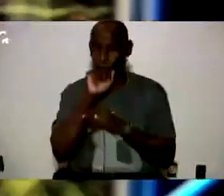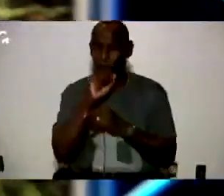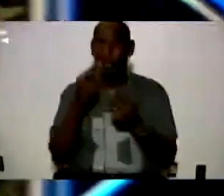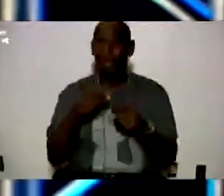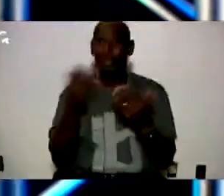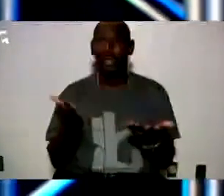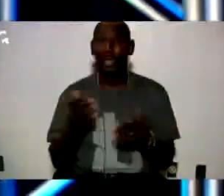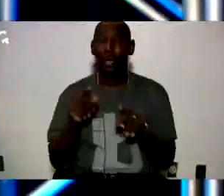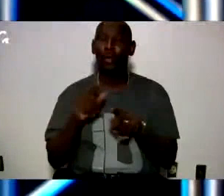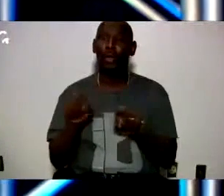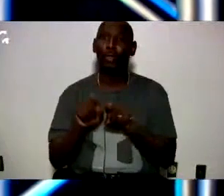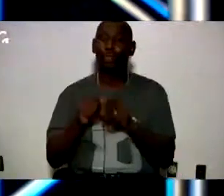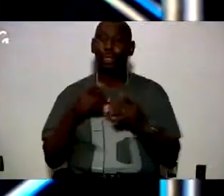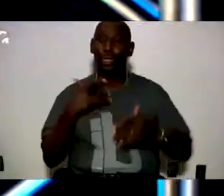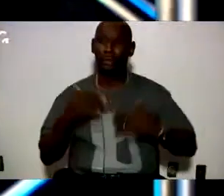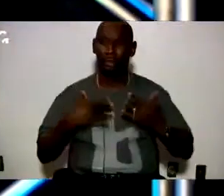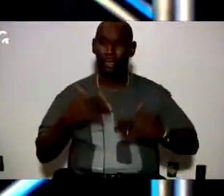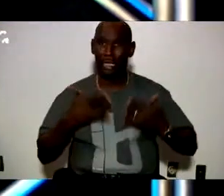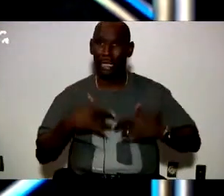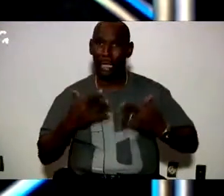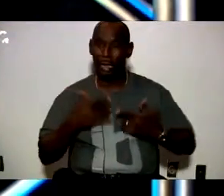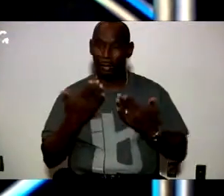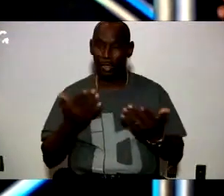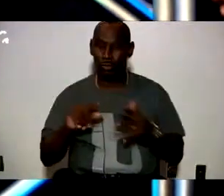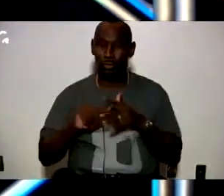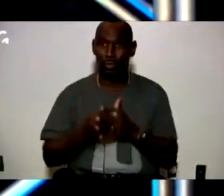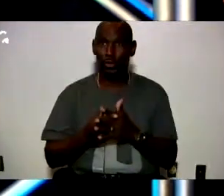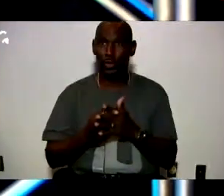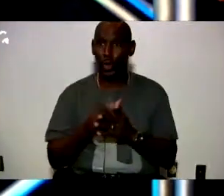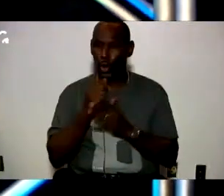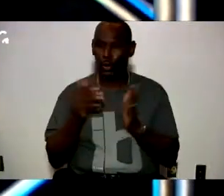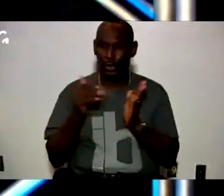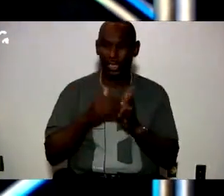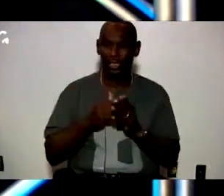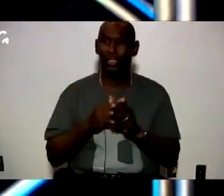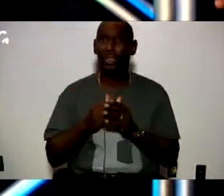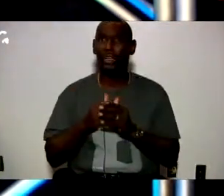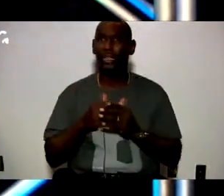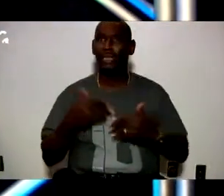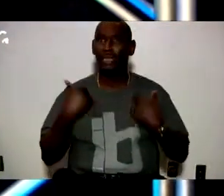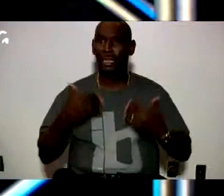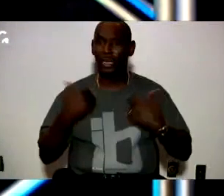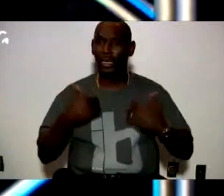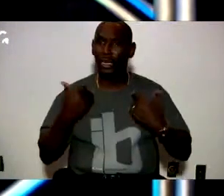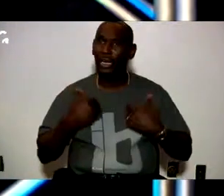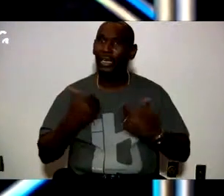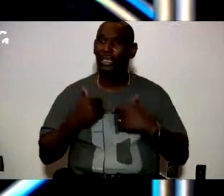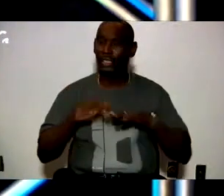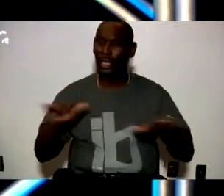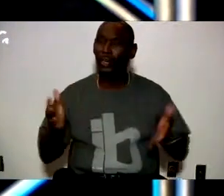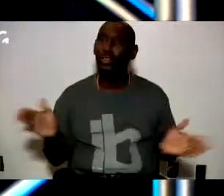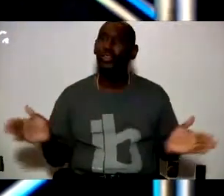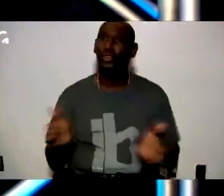I'm also excited about a lot of the initiatives and they're not going away who can be against early childhood initiatives early childhood education